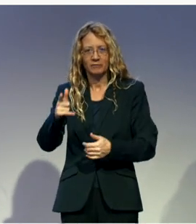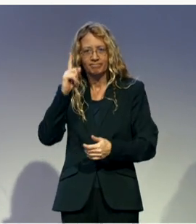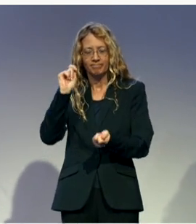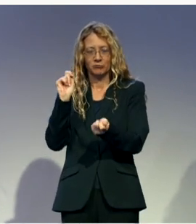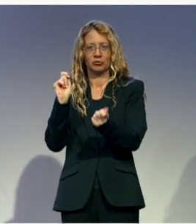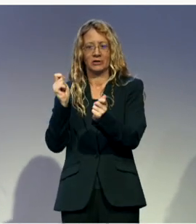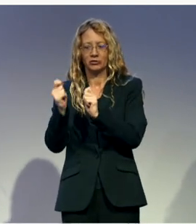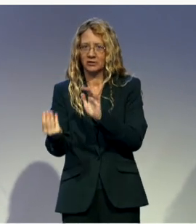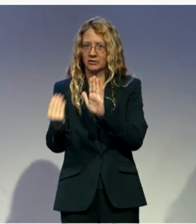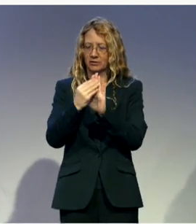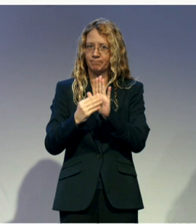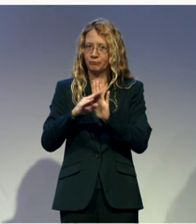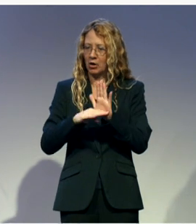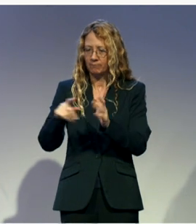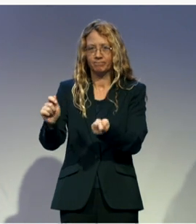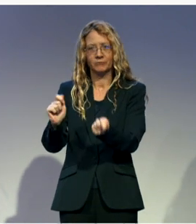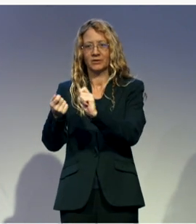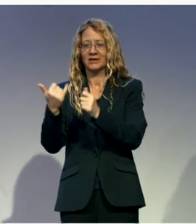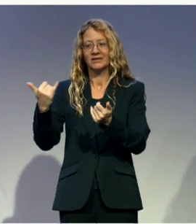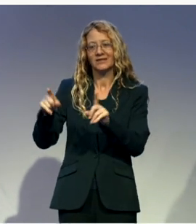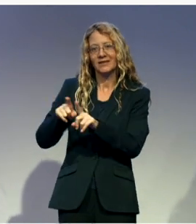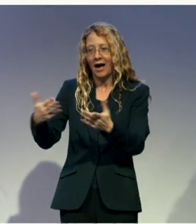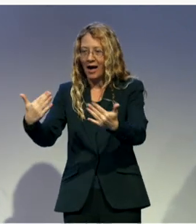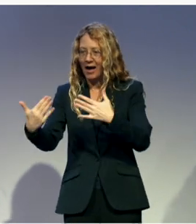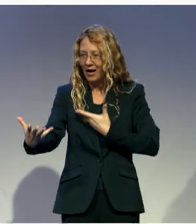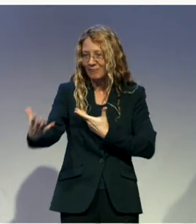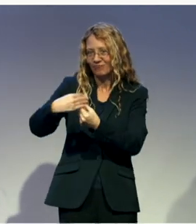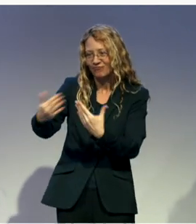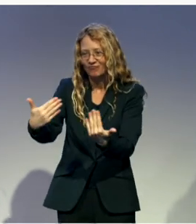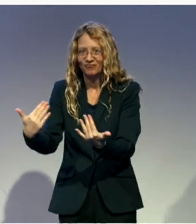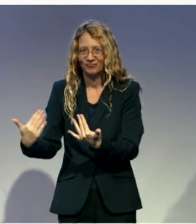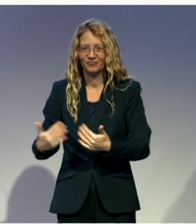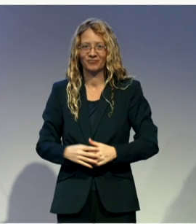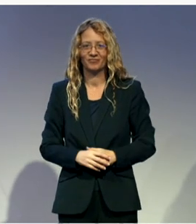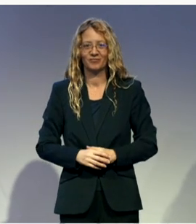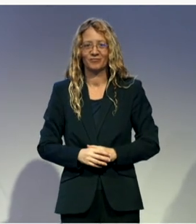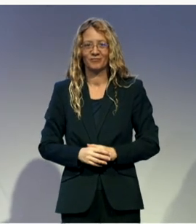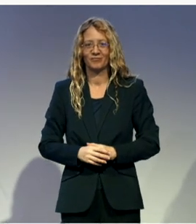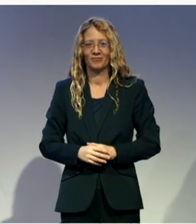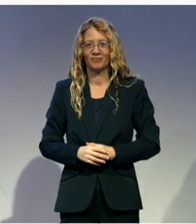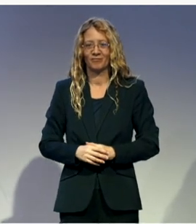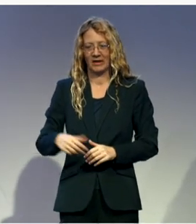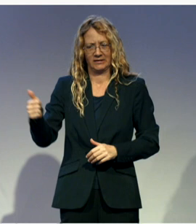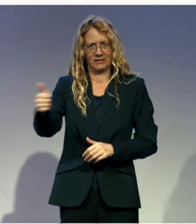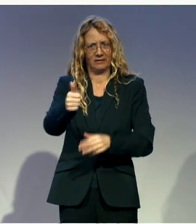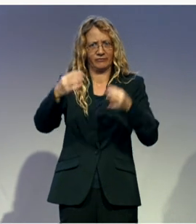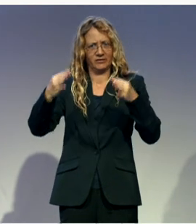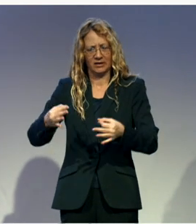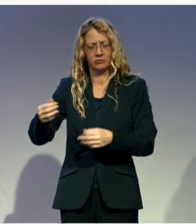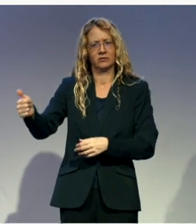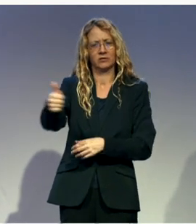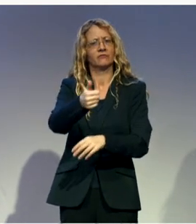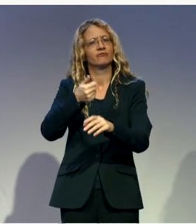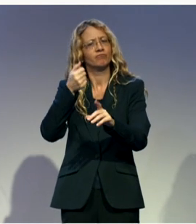context, the self-representation and the self-advocacy is very, very important. So that the